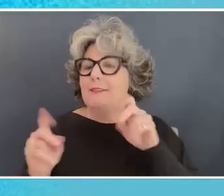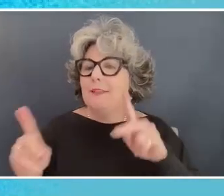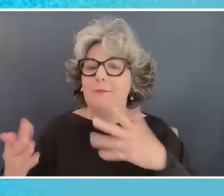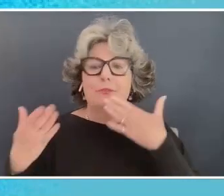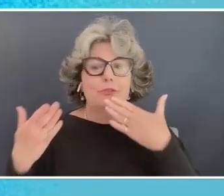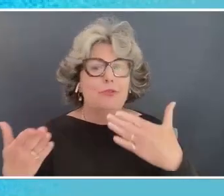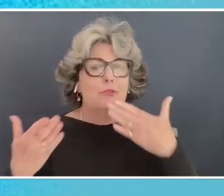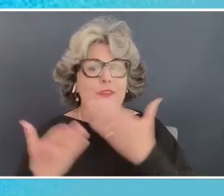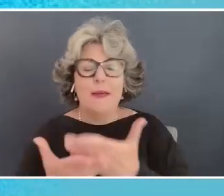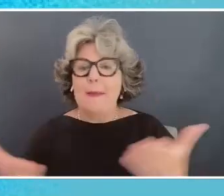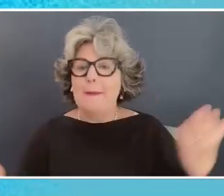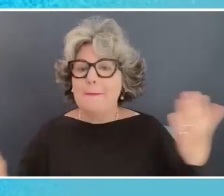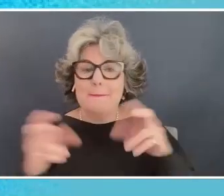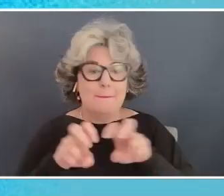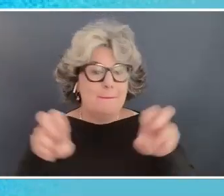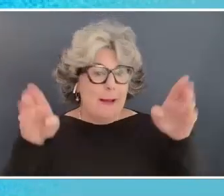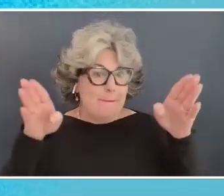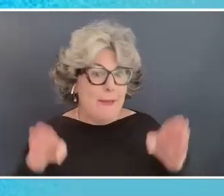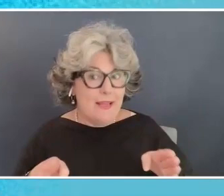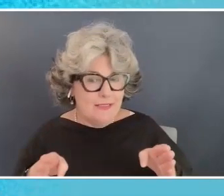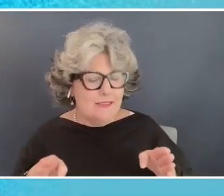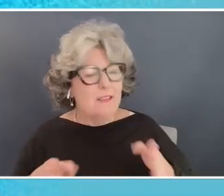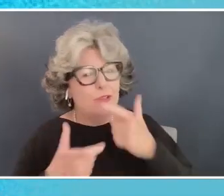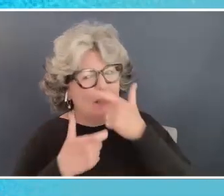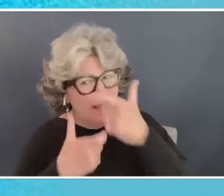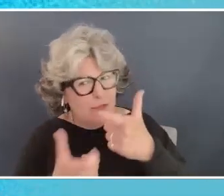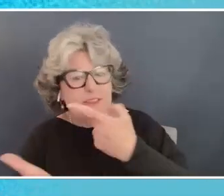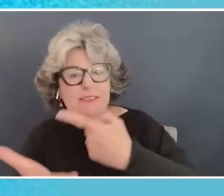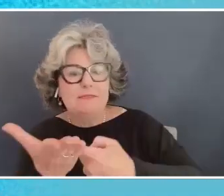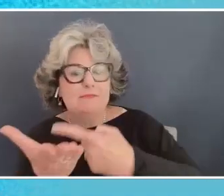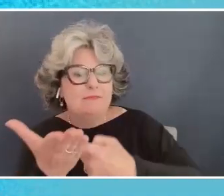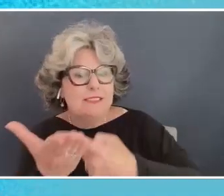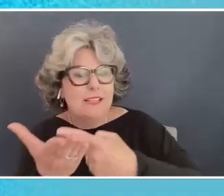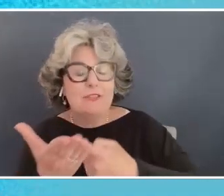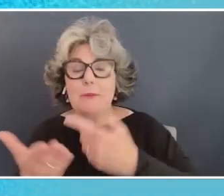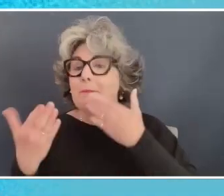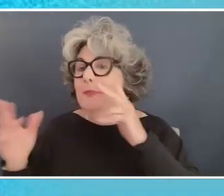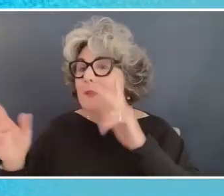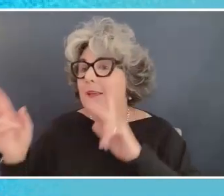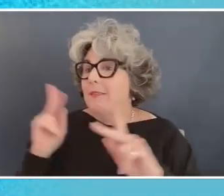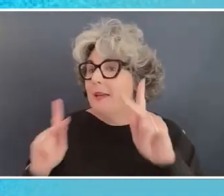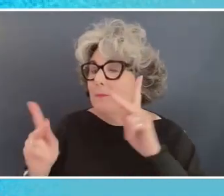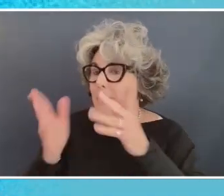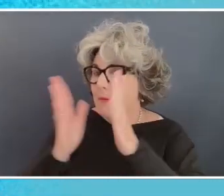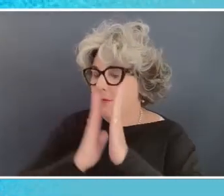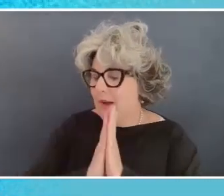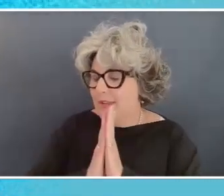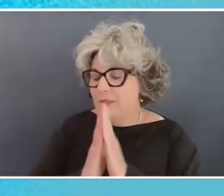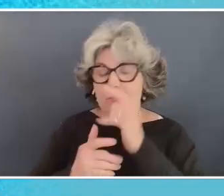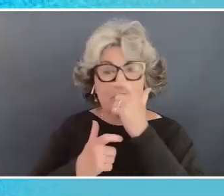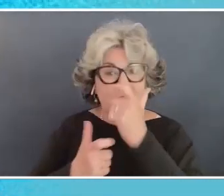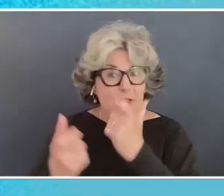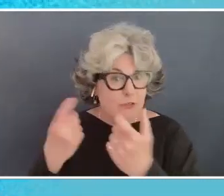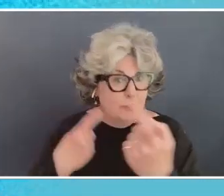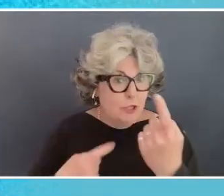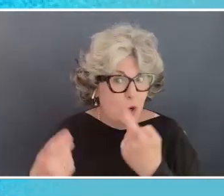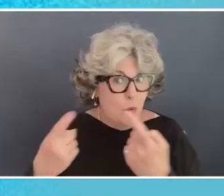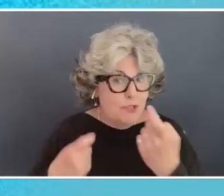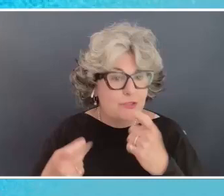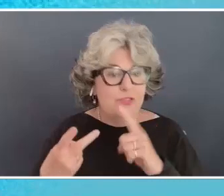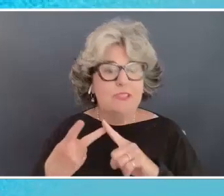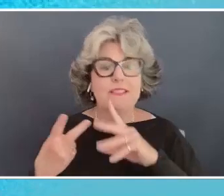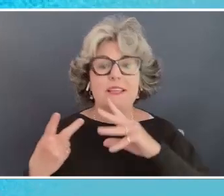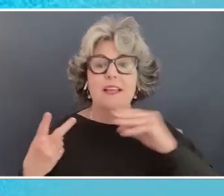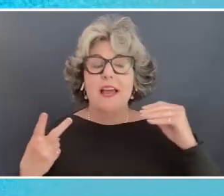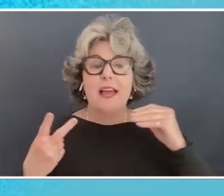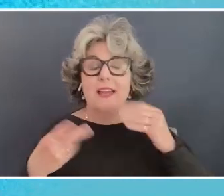panelists i think for a really interesting discussion um thank people for for asking um really interesting questions and um that concludes